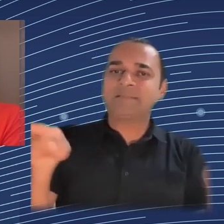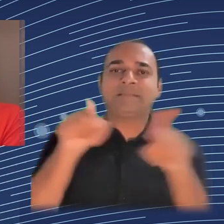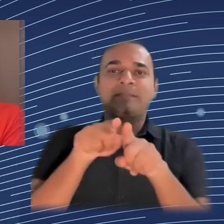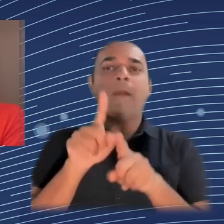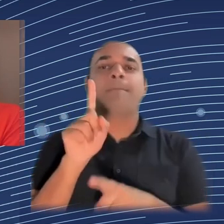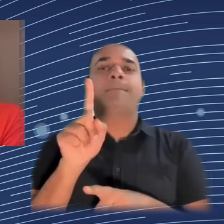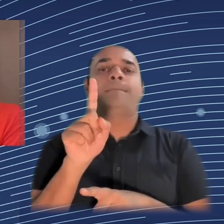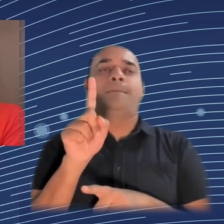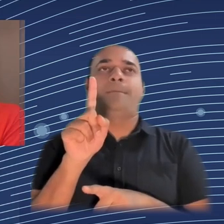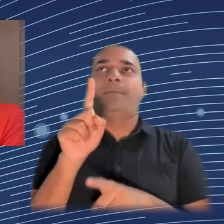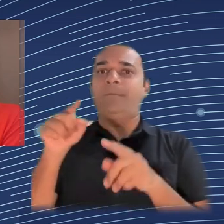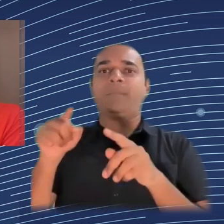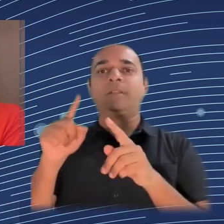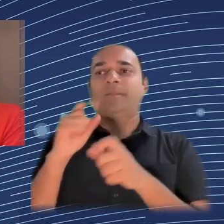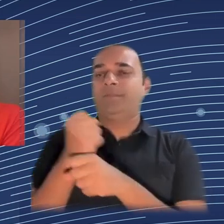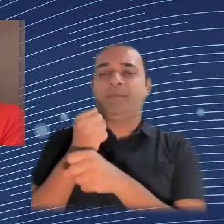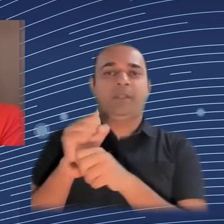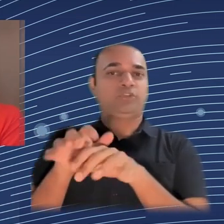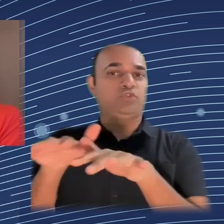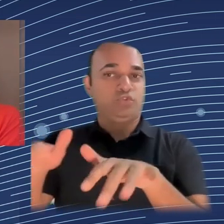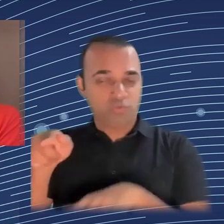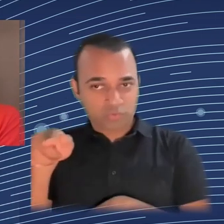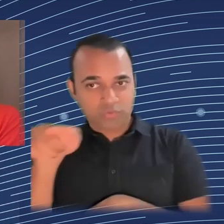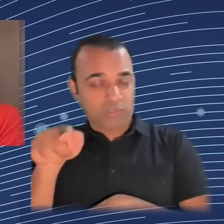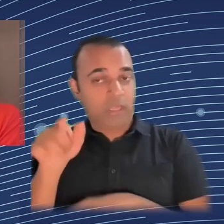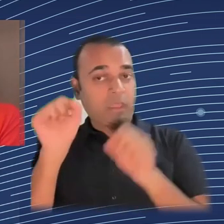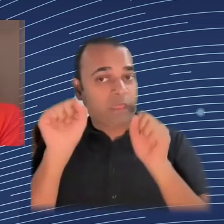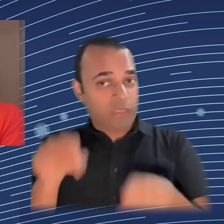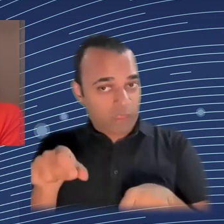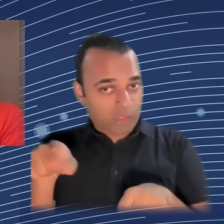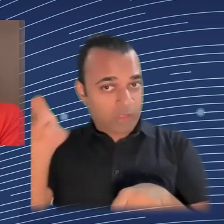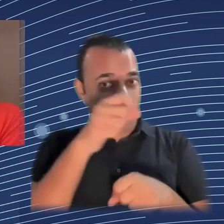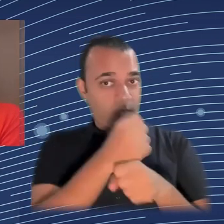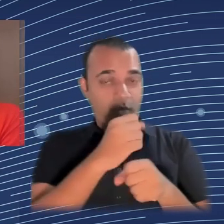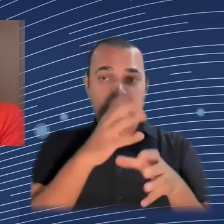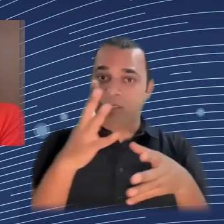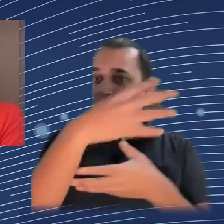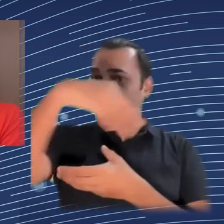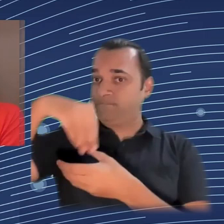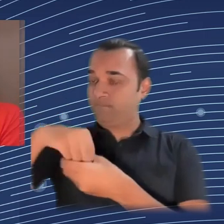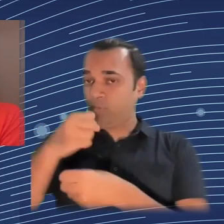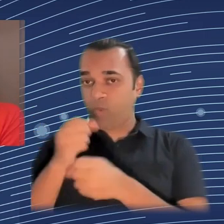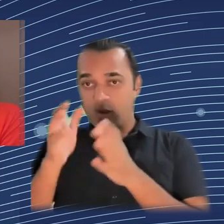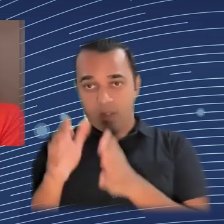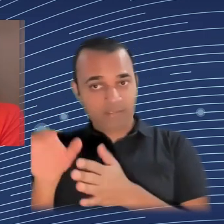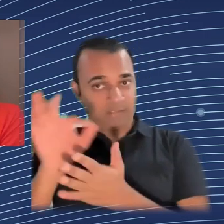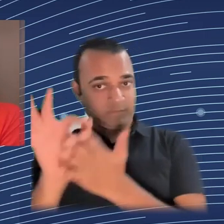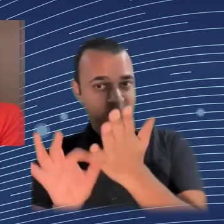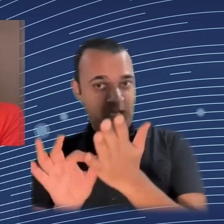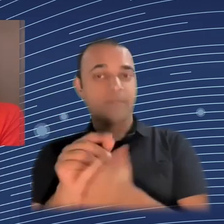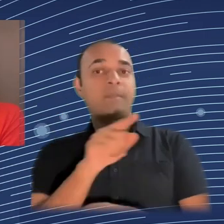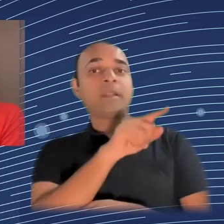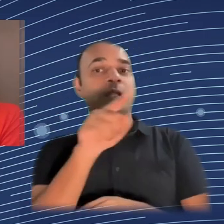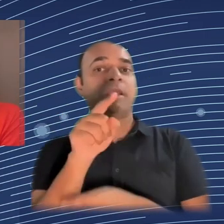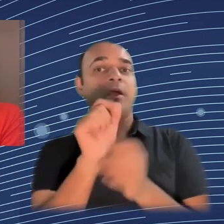somewhere else. So I don't know if you, Maxime, or you, and then Ravit. Maybe let's start with Ravit, and then I will give the floor